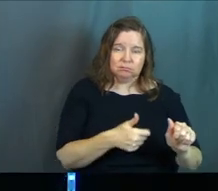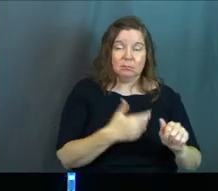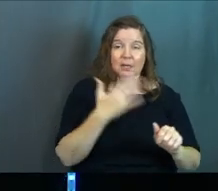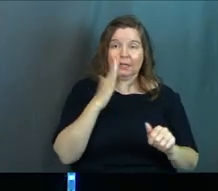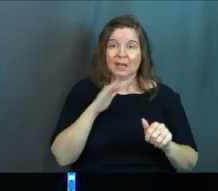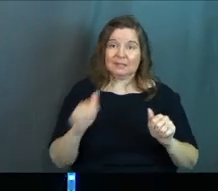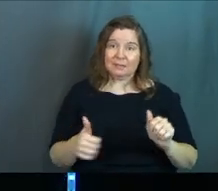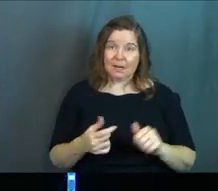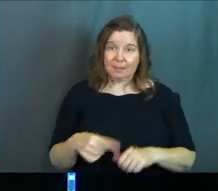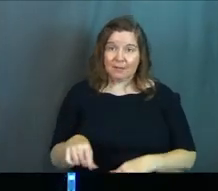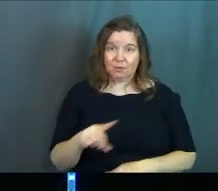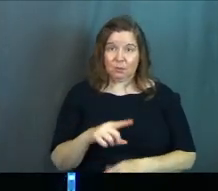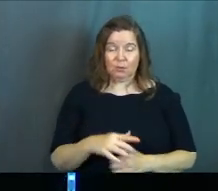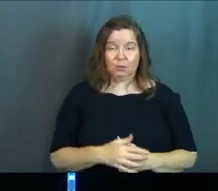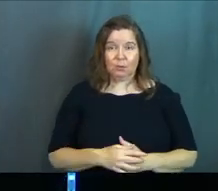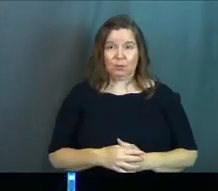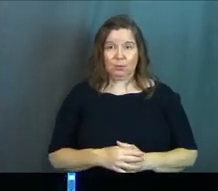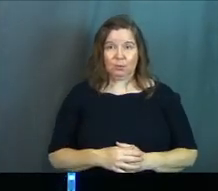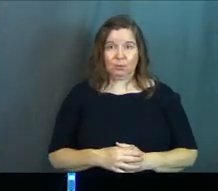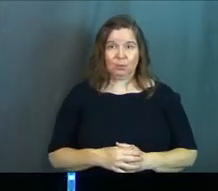God's been coming after you.